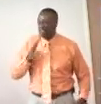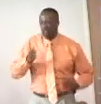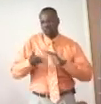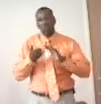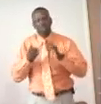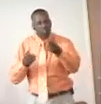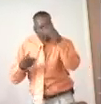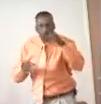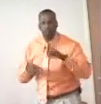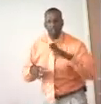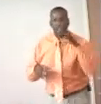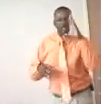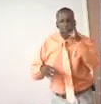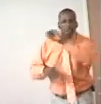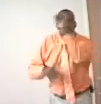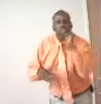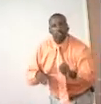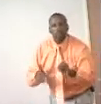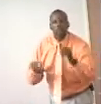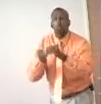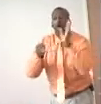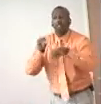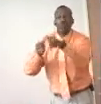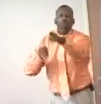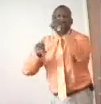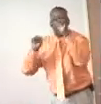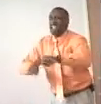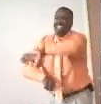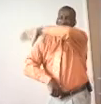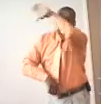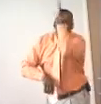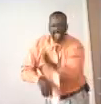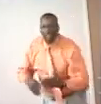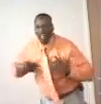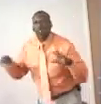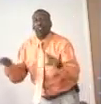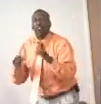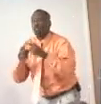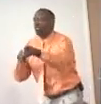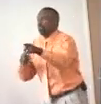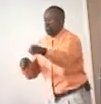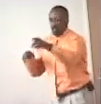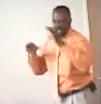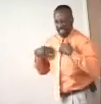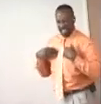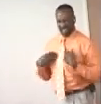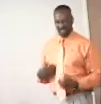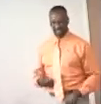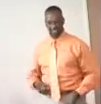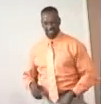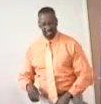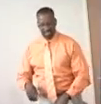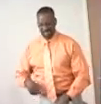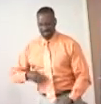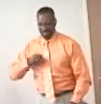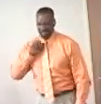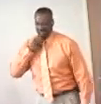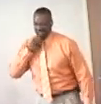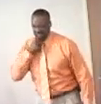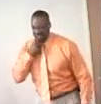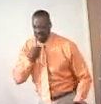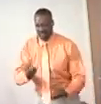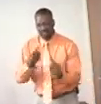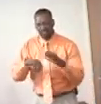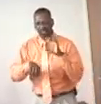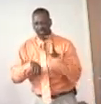God has forgiven you for 50% more than you could ever have had done to you. And you got the audacity to come in